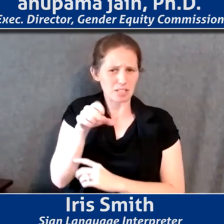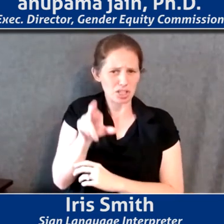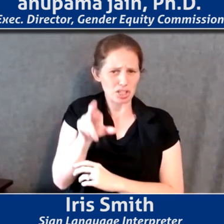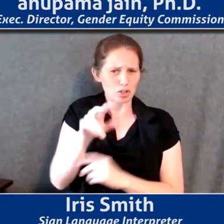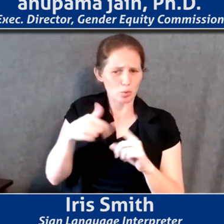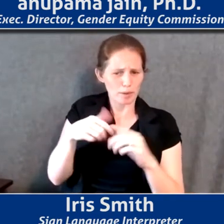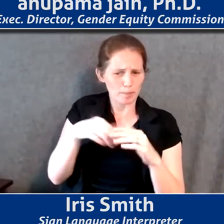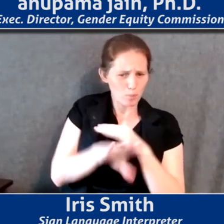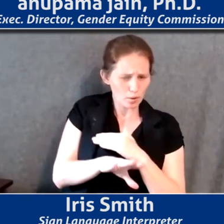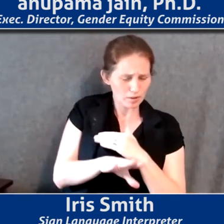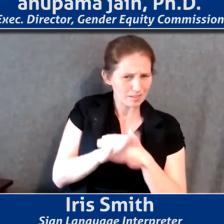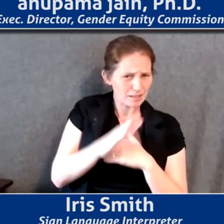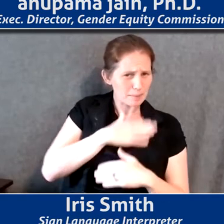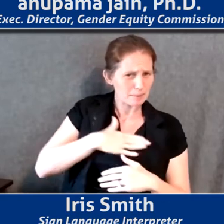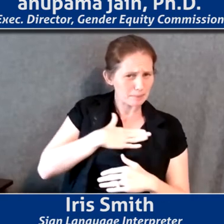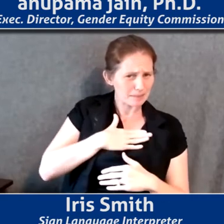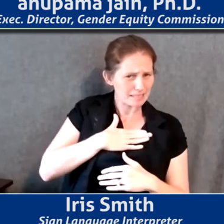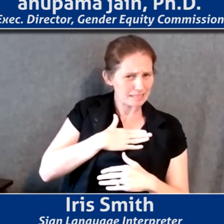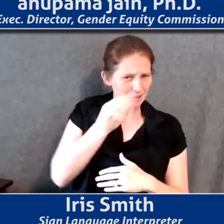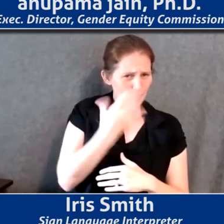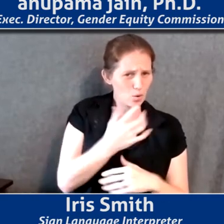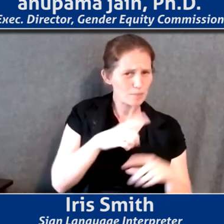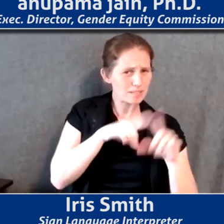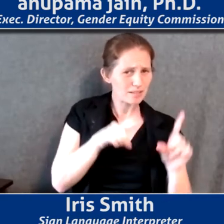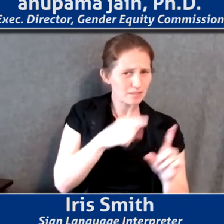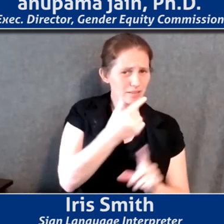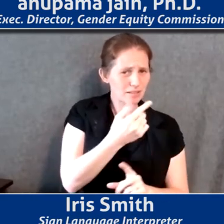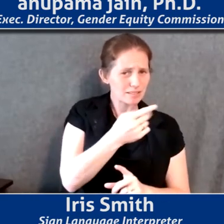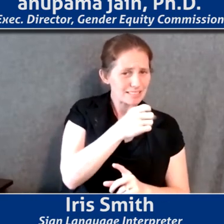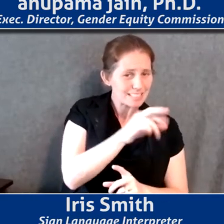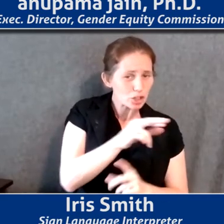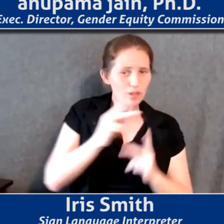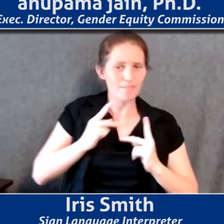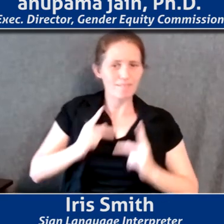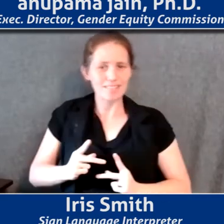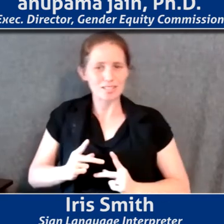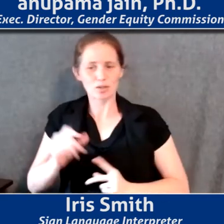between what is meant by gender and physical sex in this case?